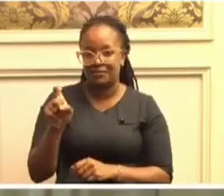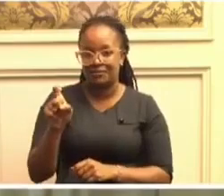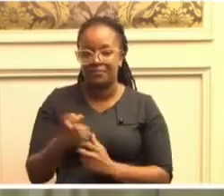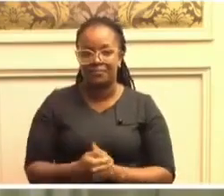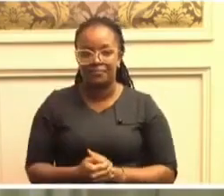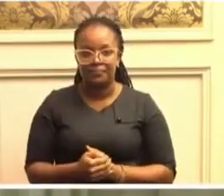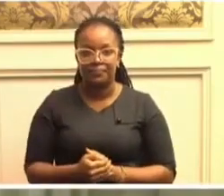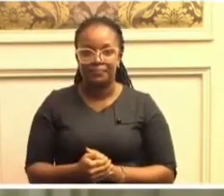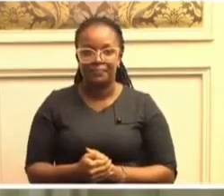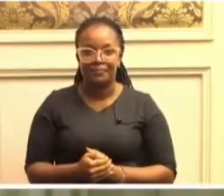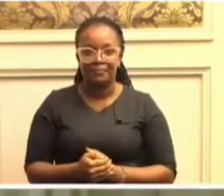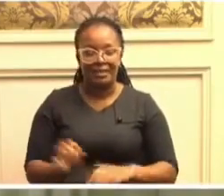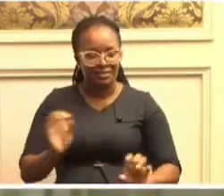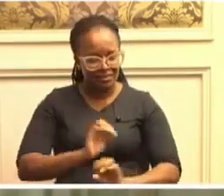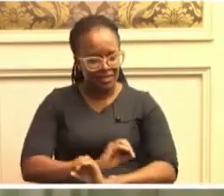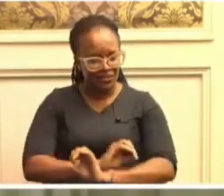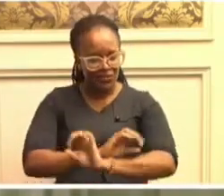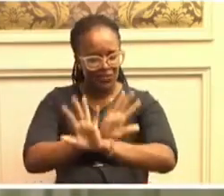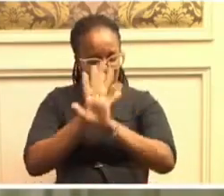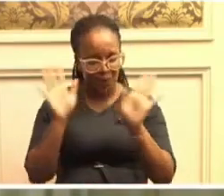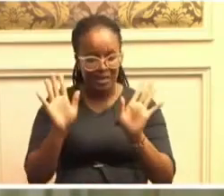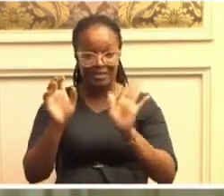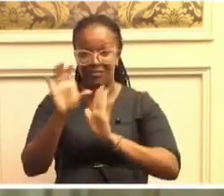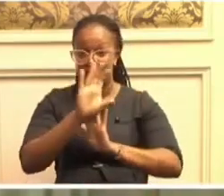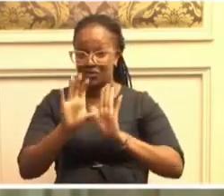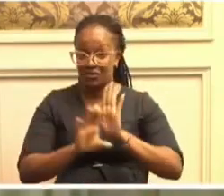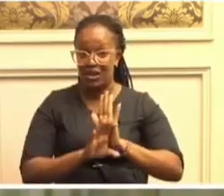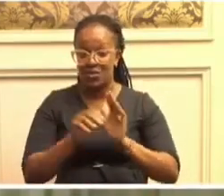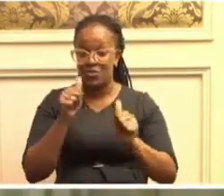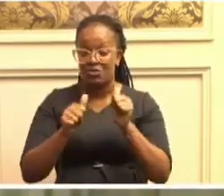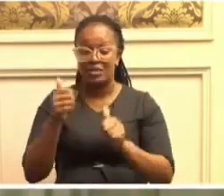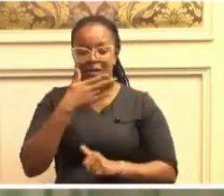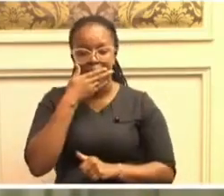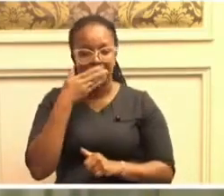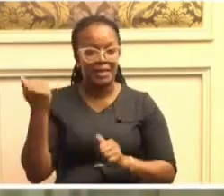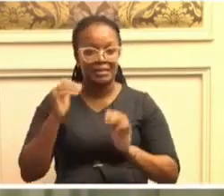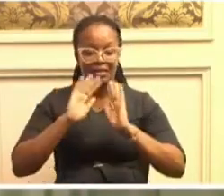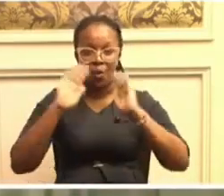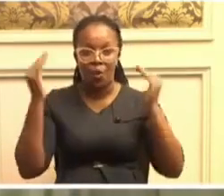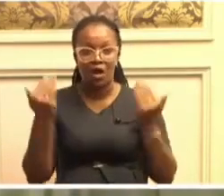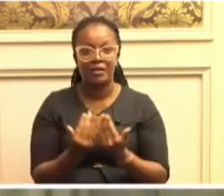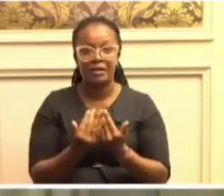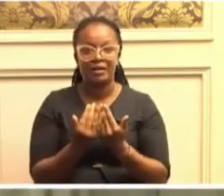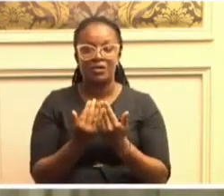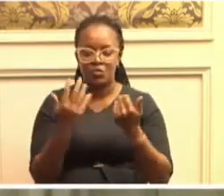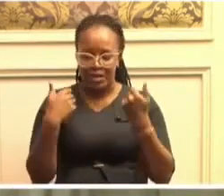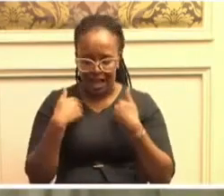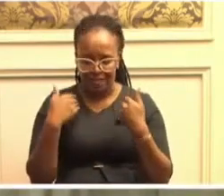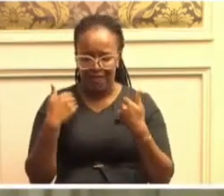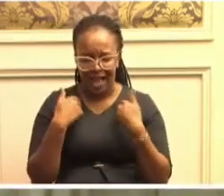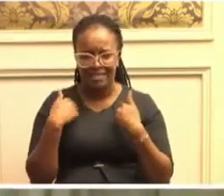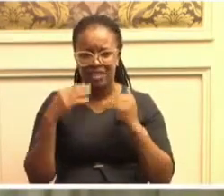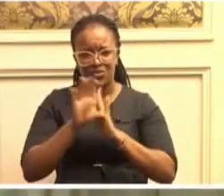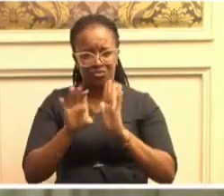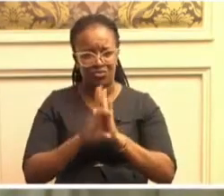A transformative constitution, the best in the world, has been in place for the last 10 years.